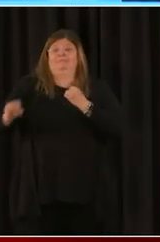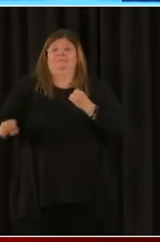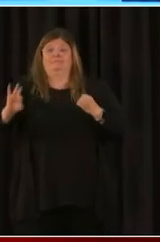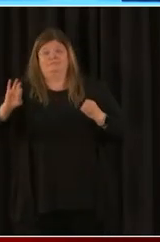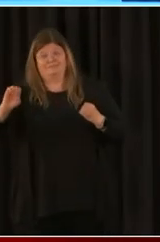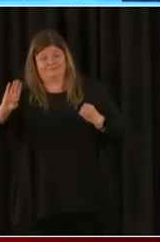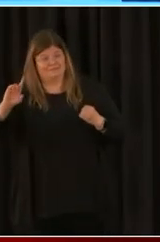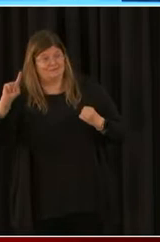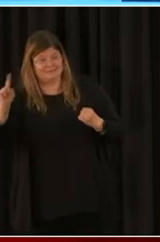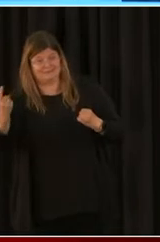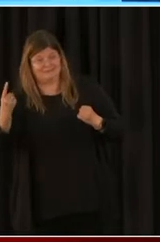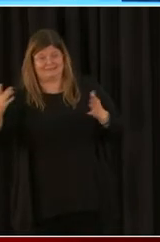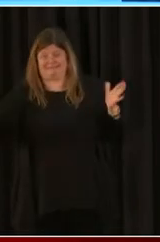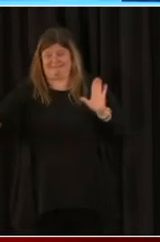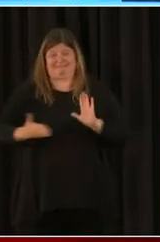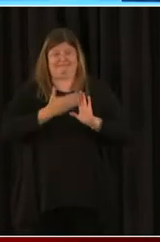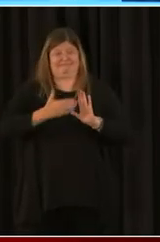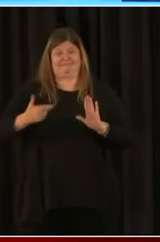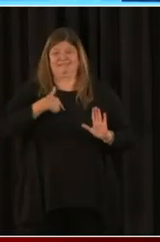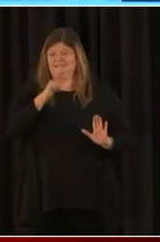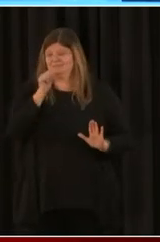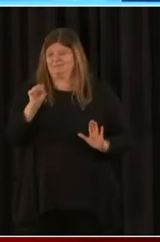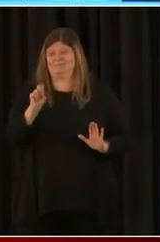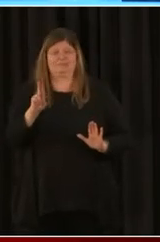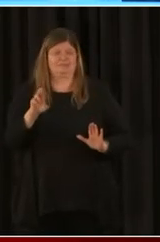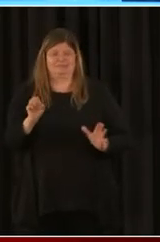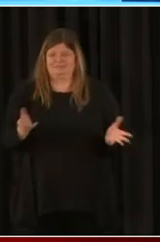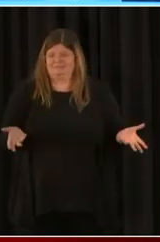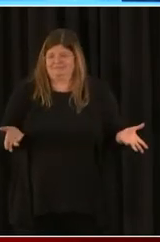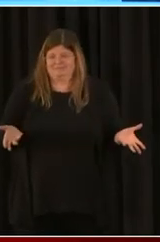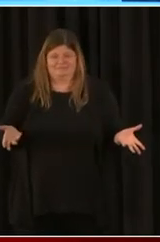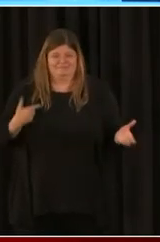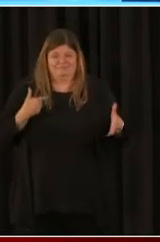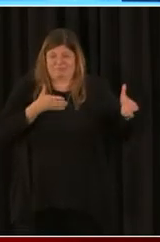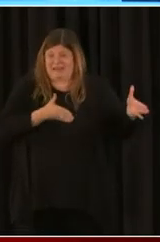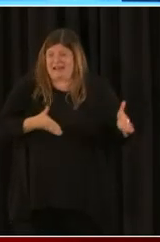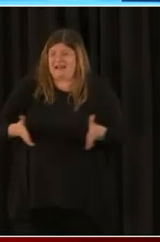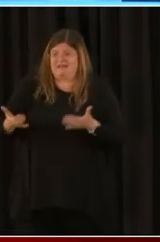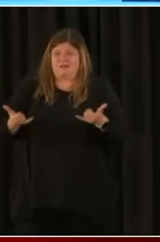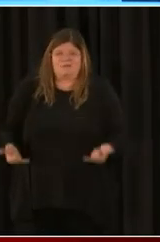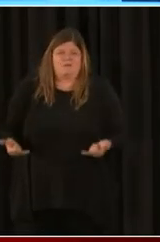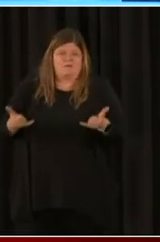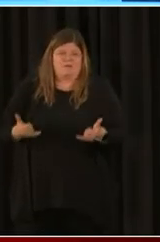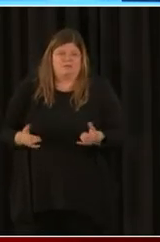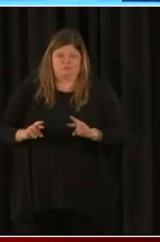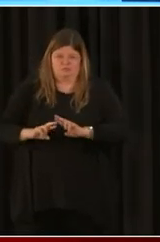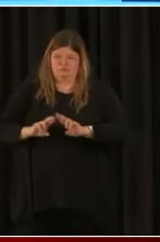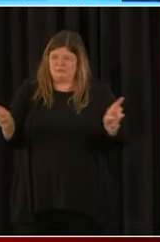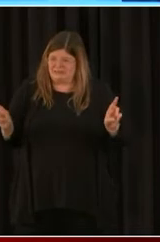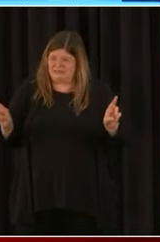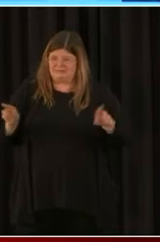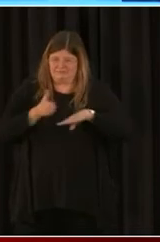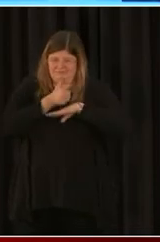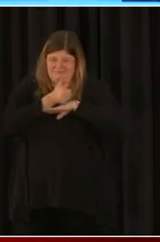But as soon as we plan, City First Bank, we plan to be operational as soon as the portal